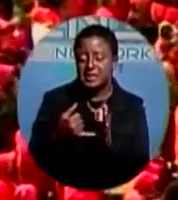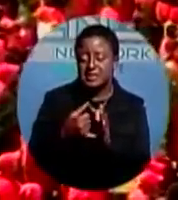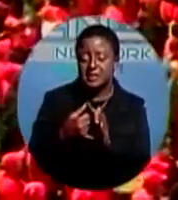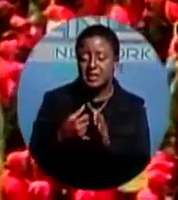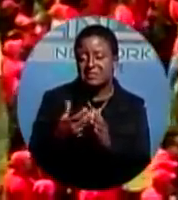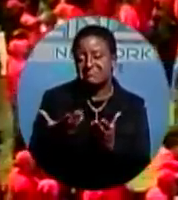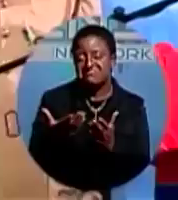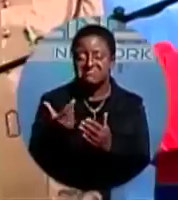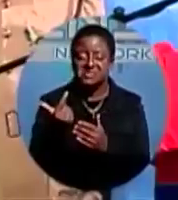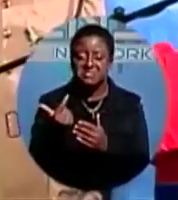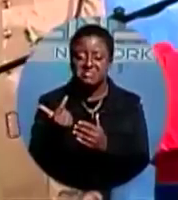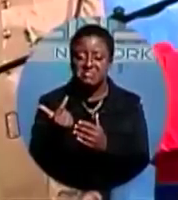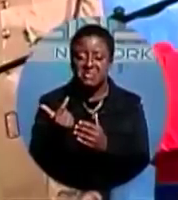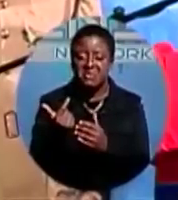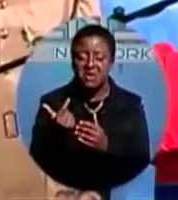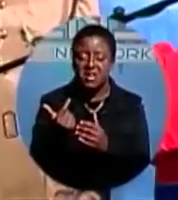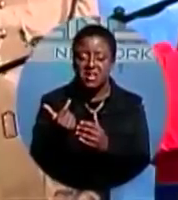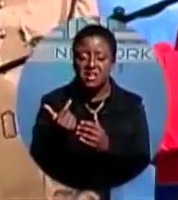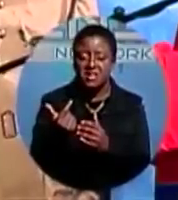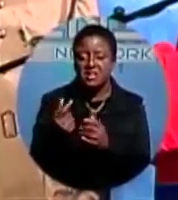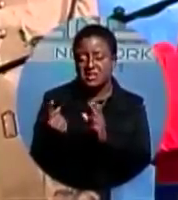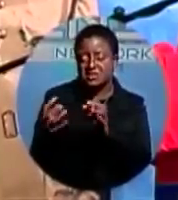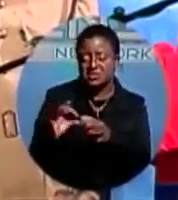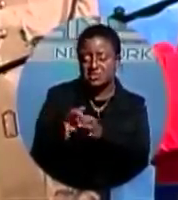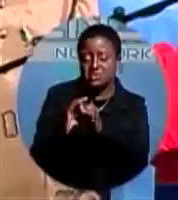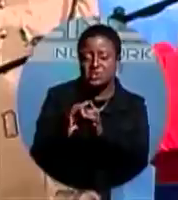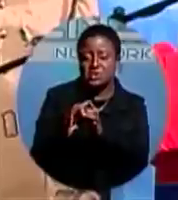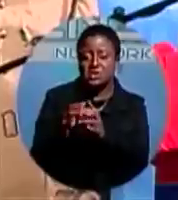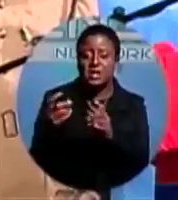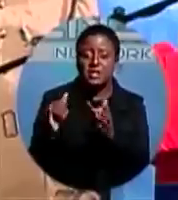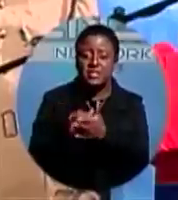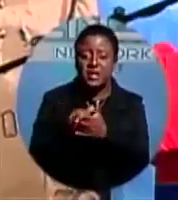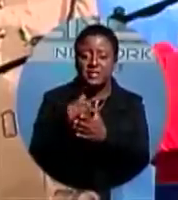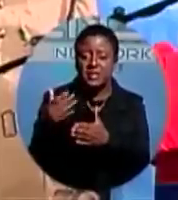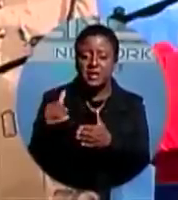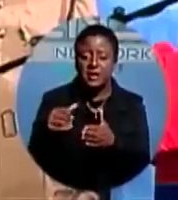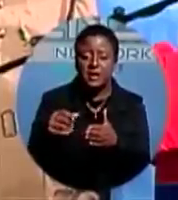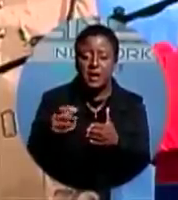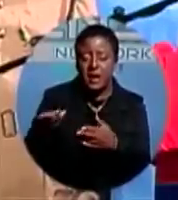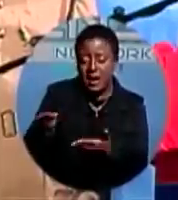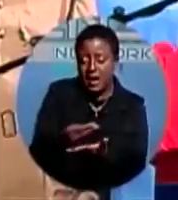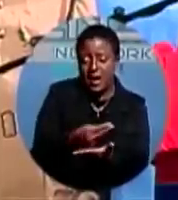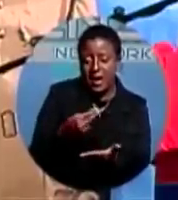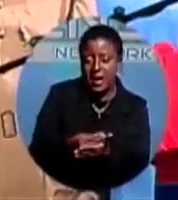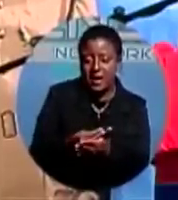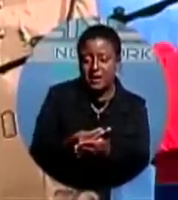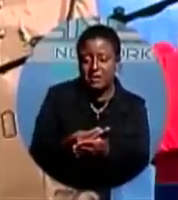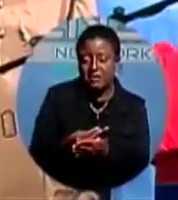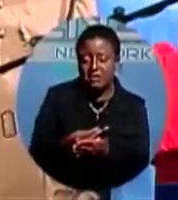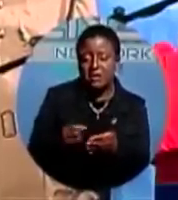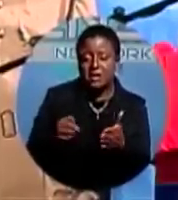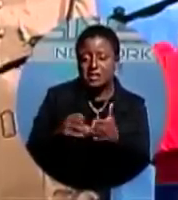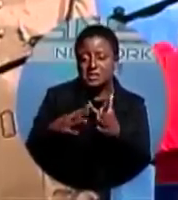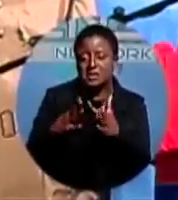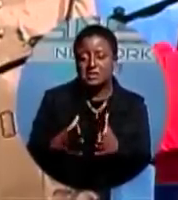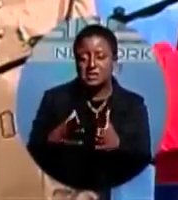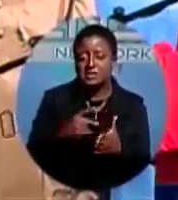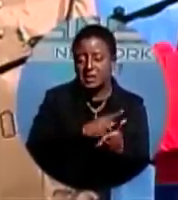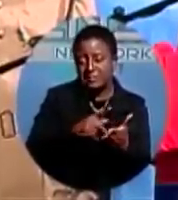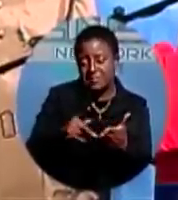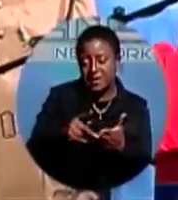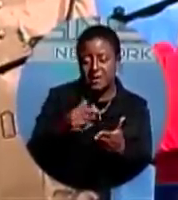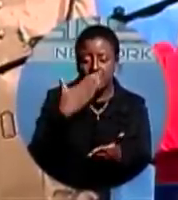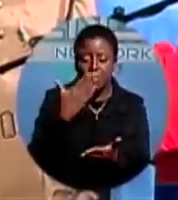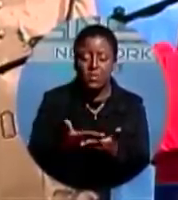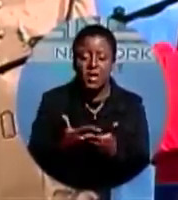decided to hire as consultants and pay handsomely the two most senior leaders of the official opposition and